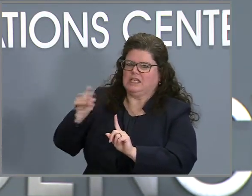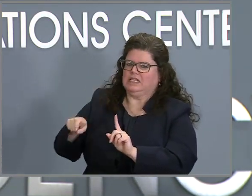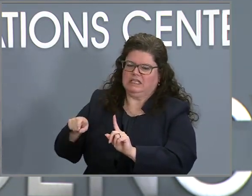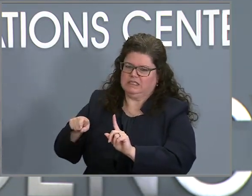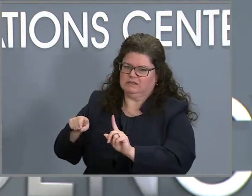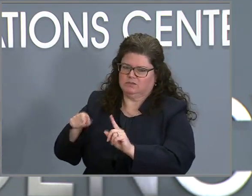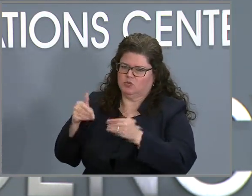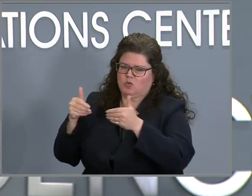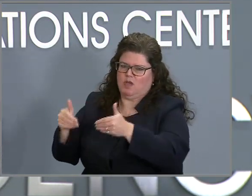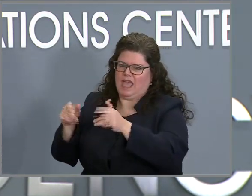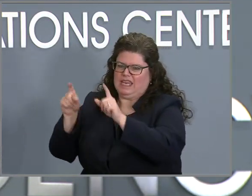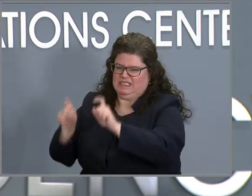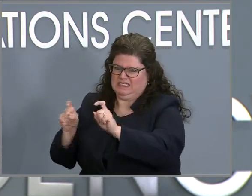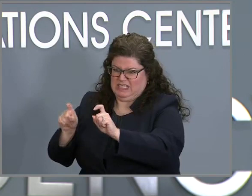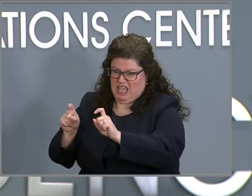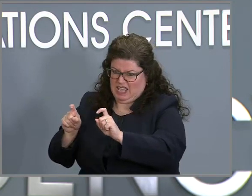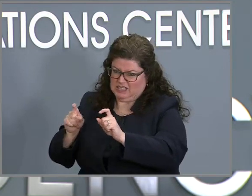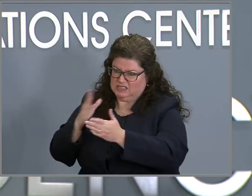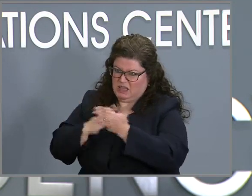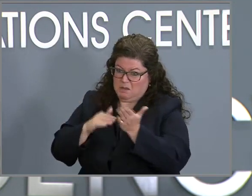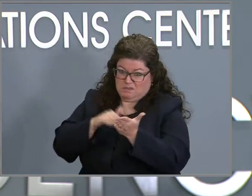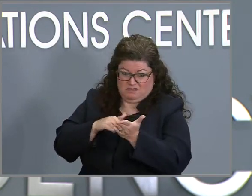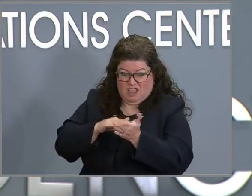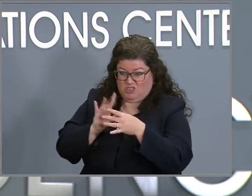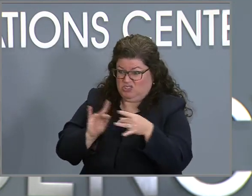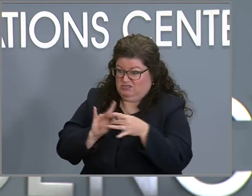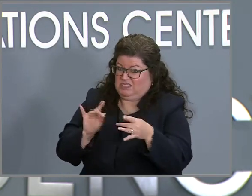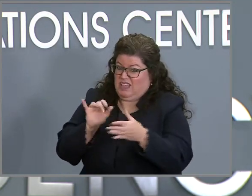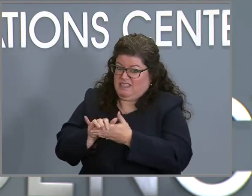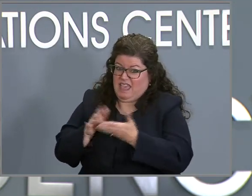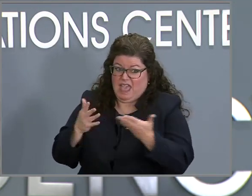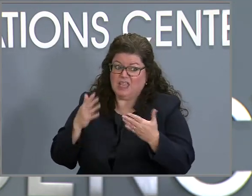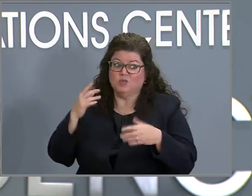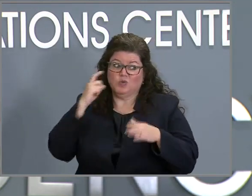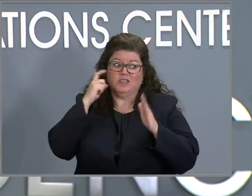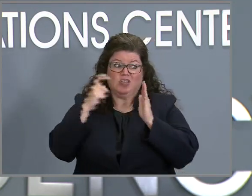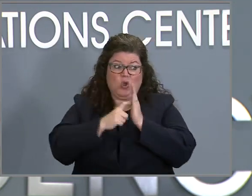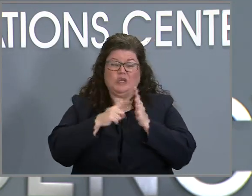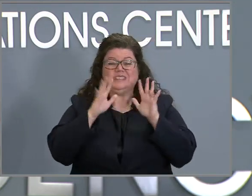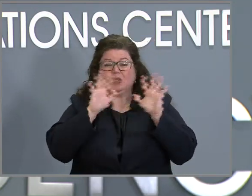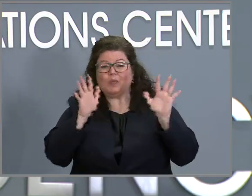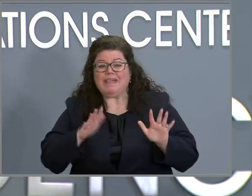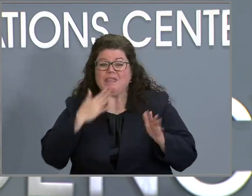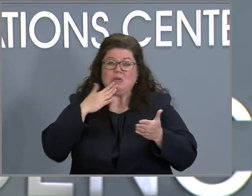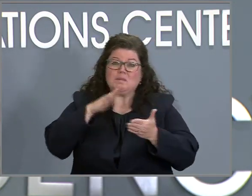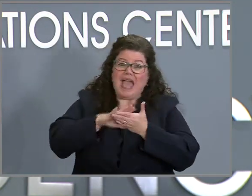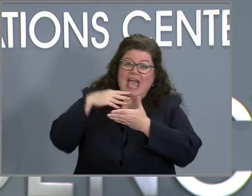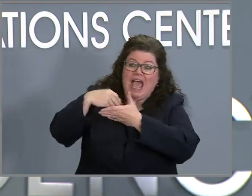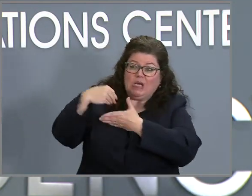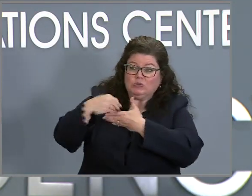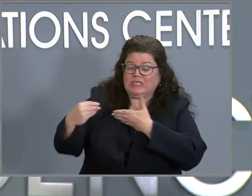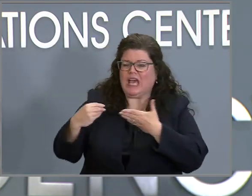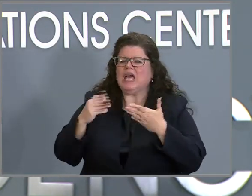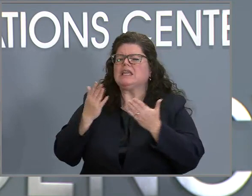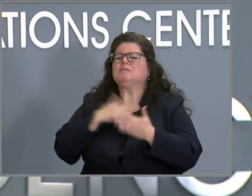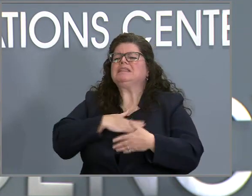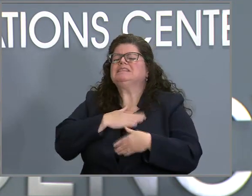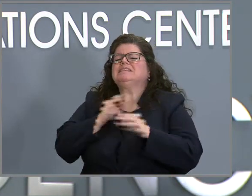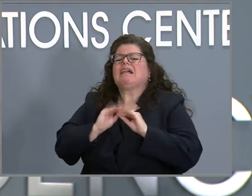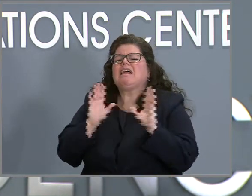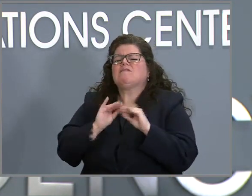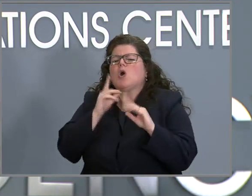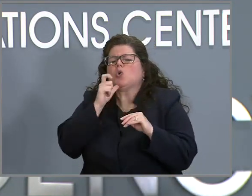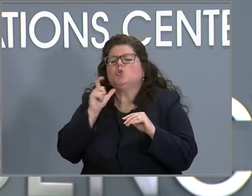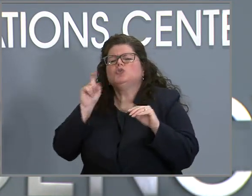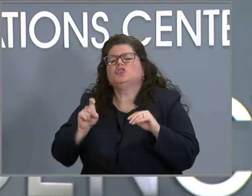seeing at some of these sites, especially in the past 48 hours due to the severe weather. So if can just clarify who should be going out and getting tested,